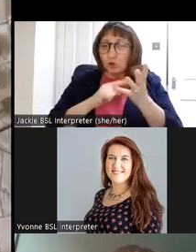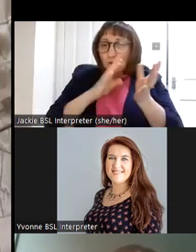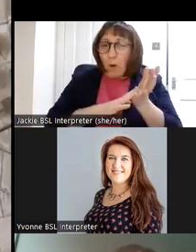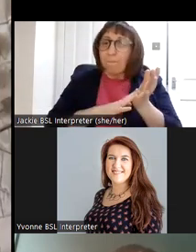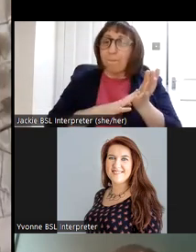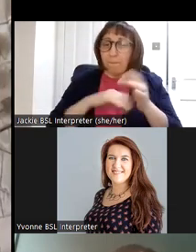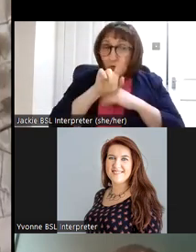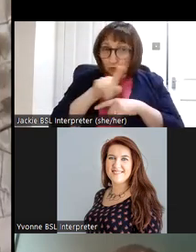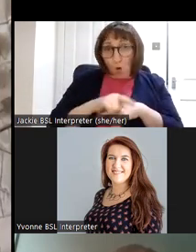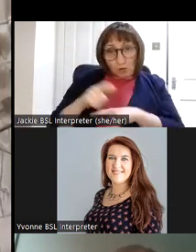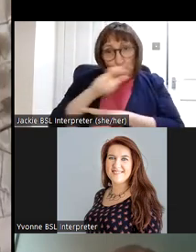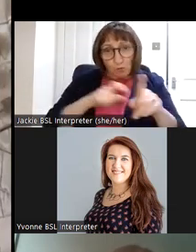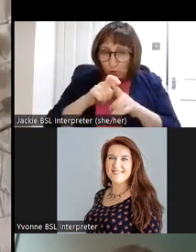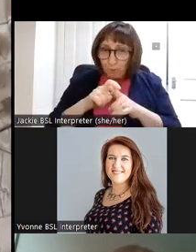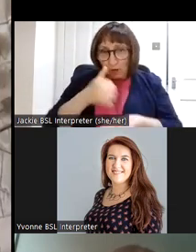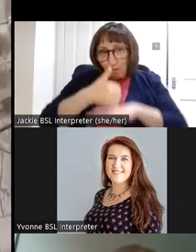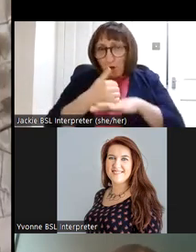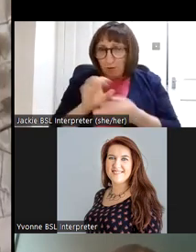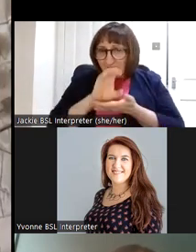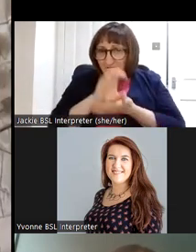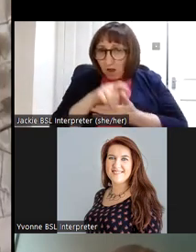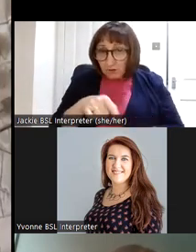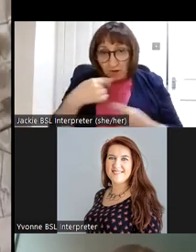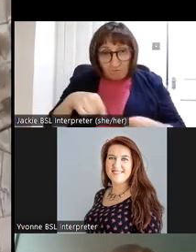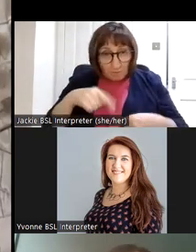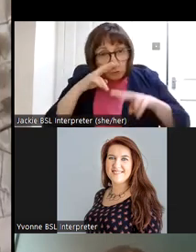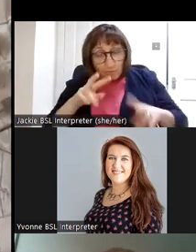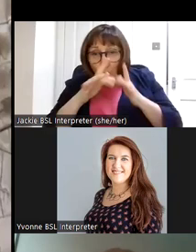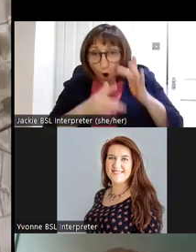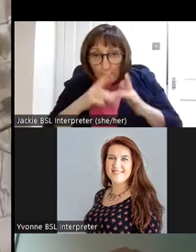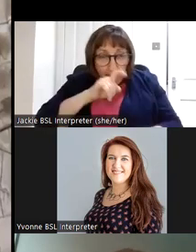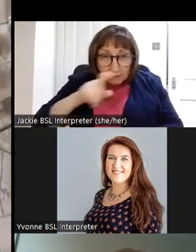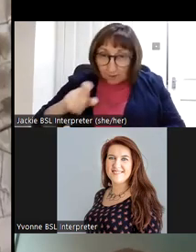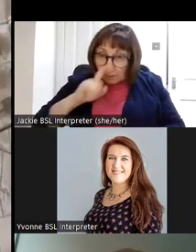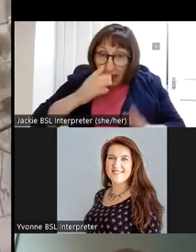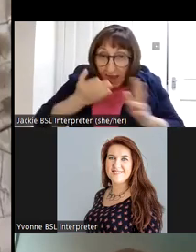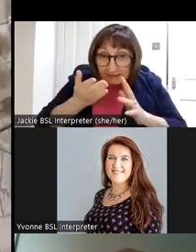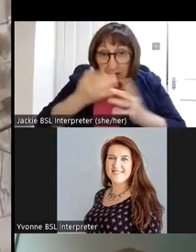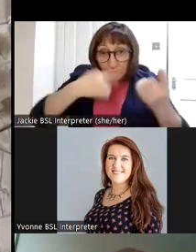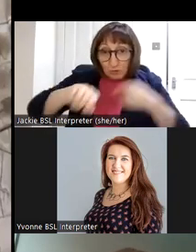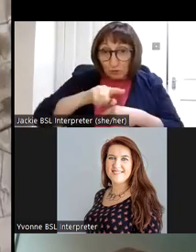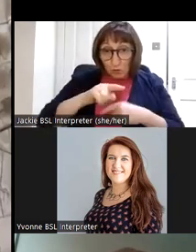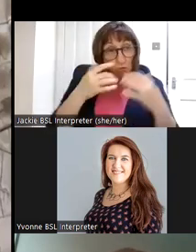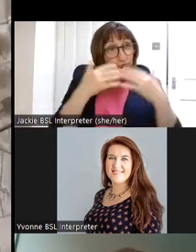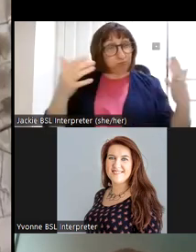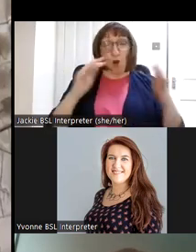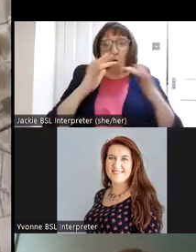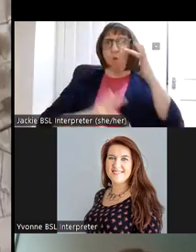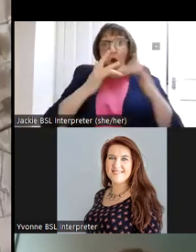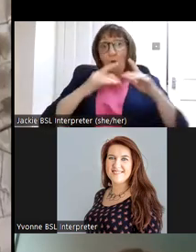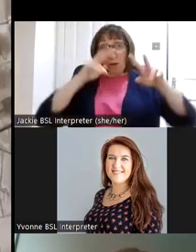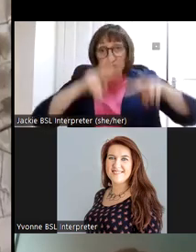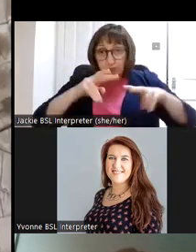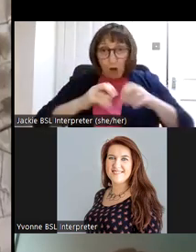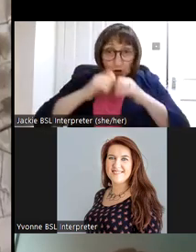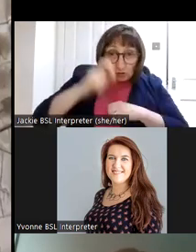monuments fund and this is now available to view online making it accessible to a worldwide audience and students